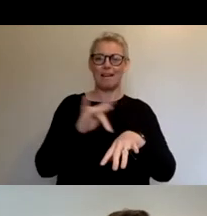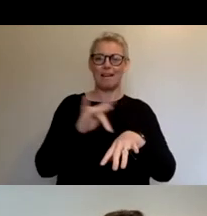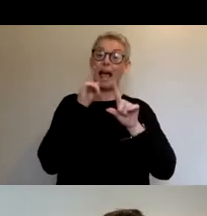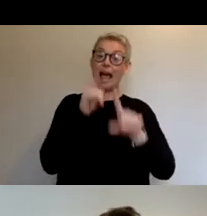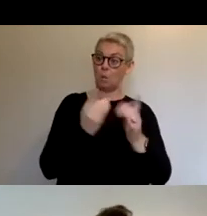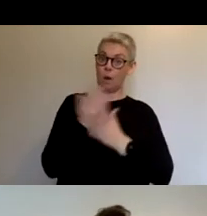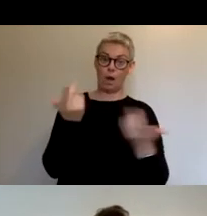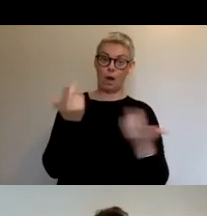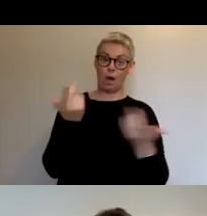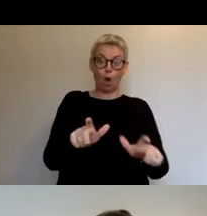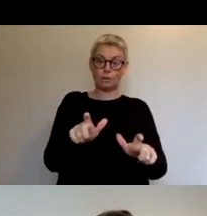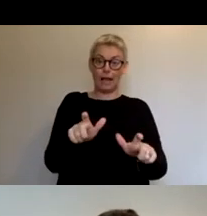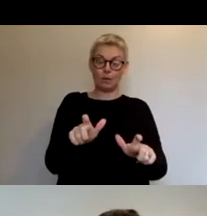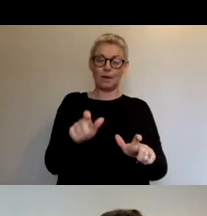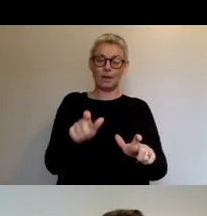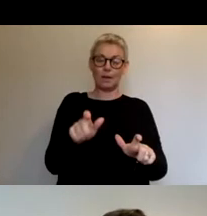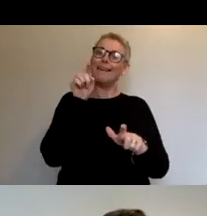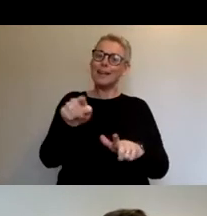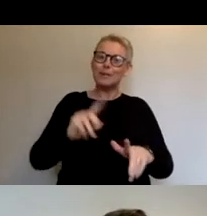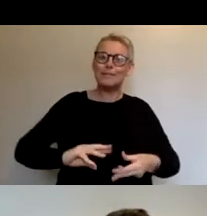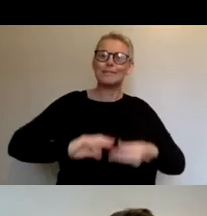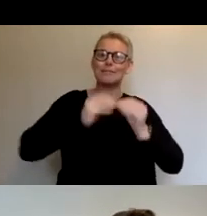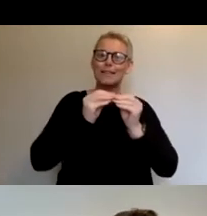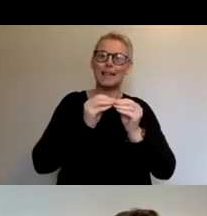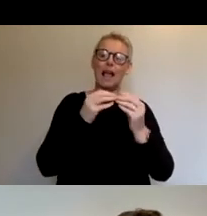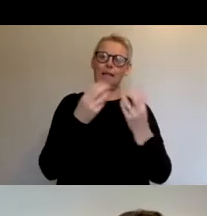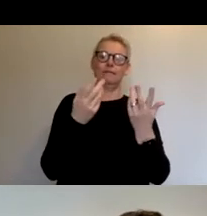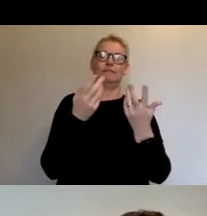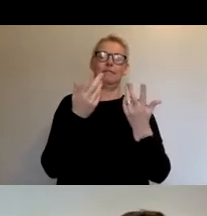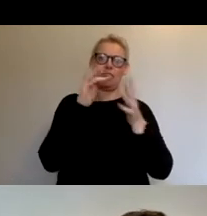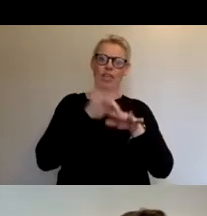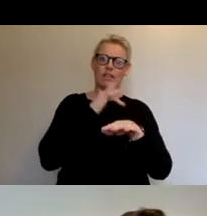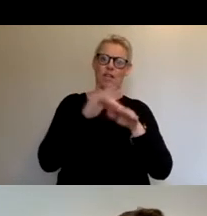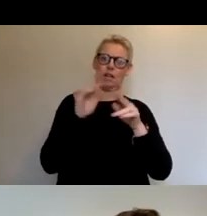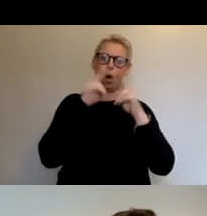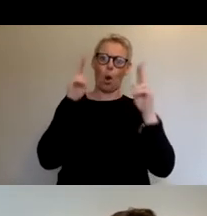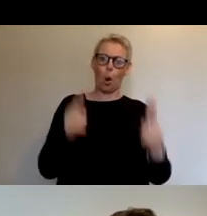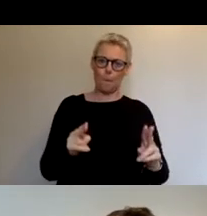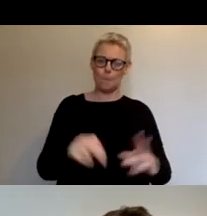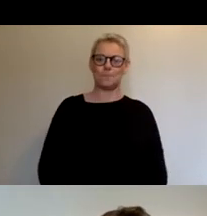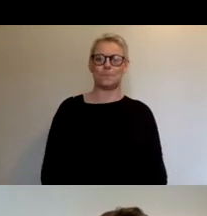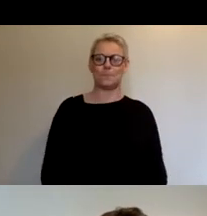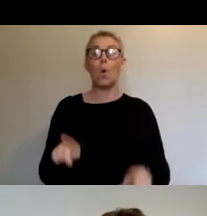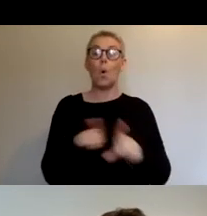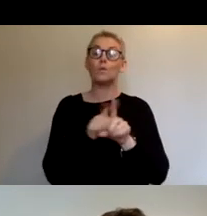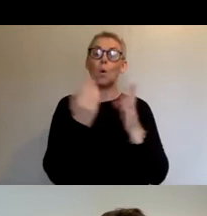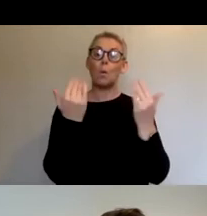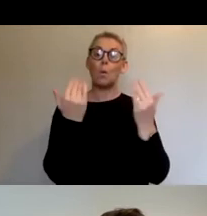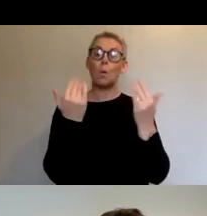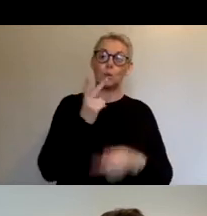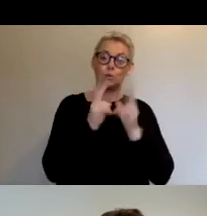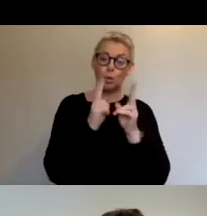directly to people where they were. Also welcome to our BSL interpreters, Catherine Moxon and David Wilford.